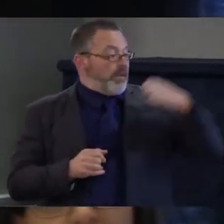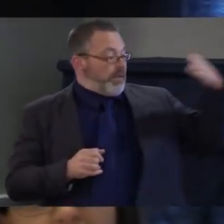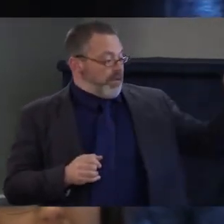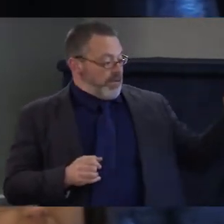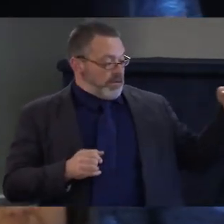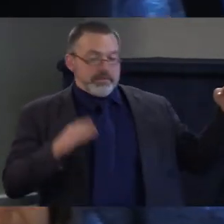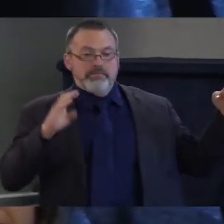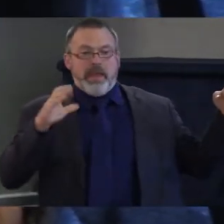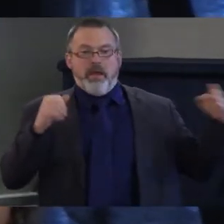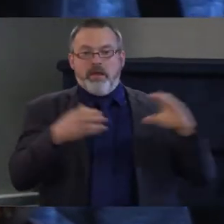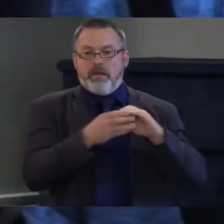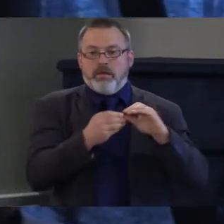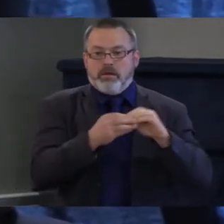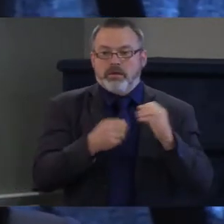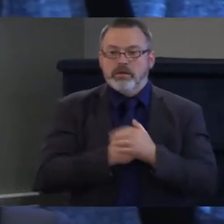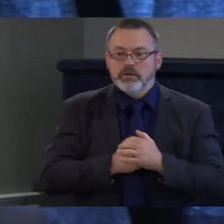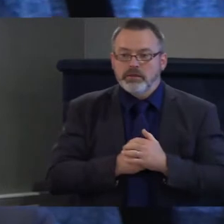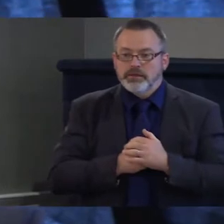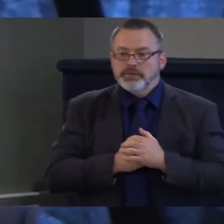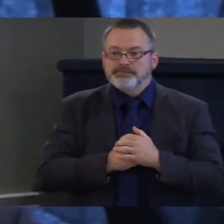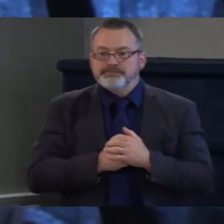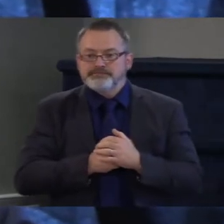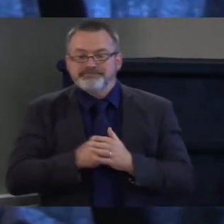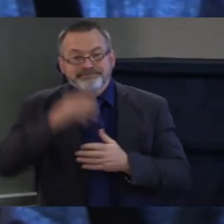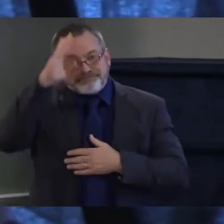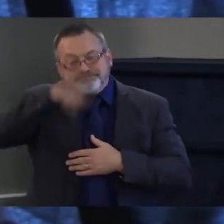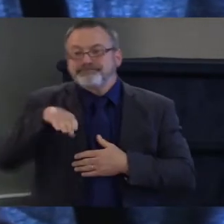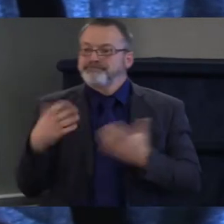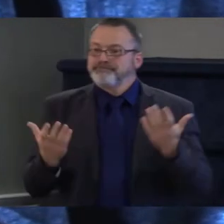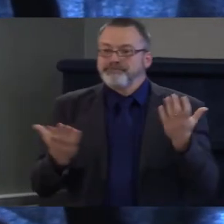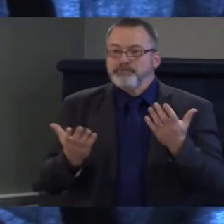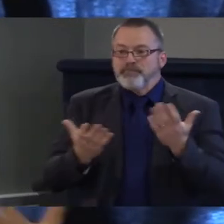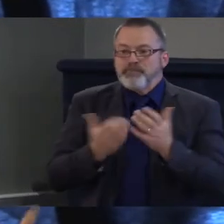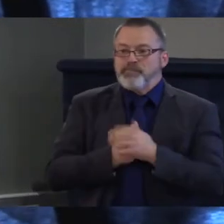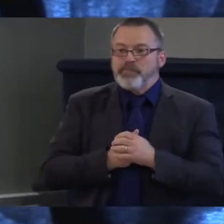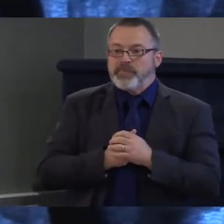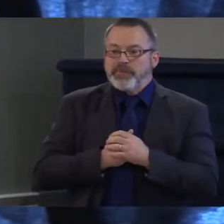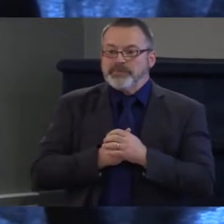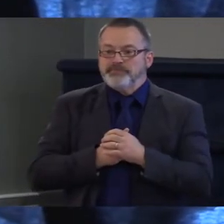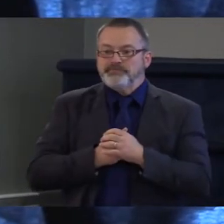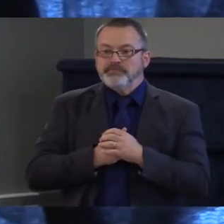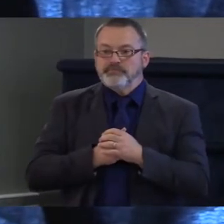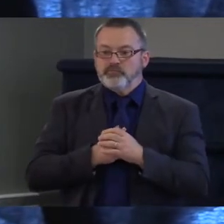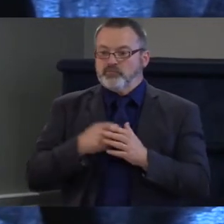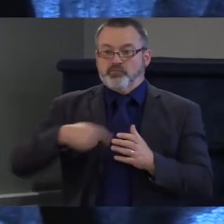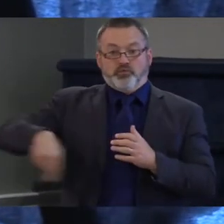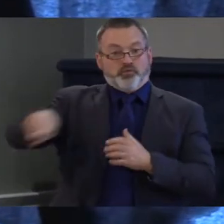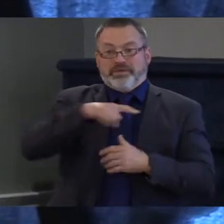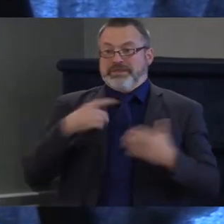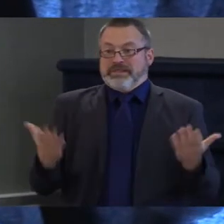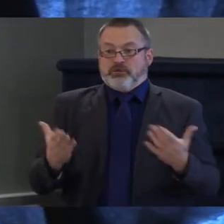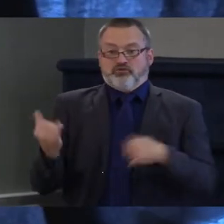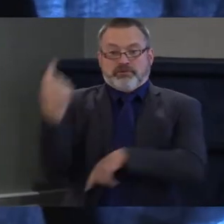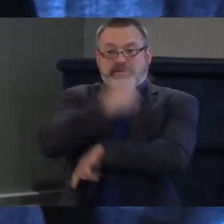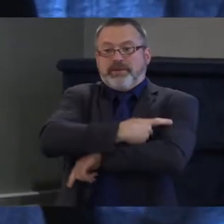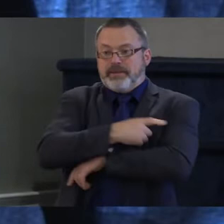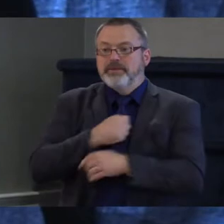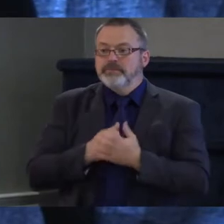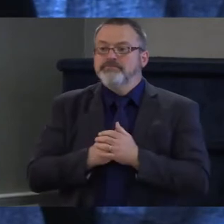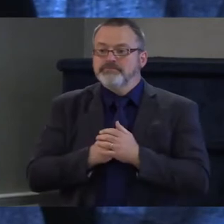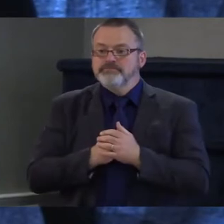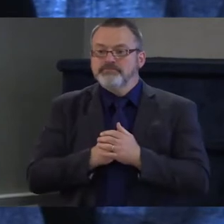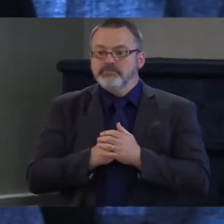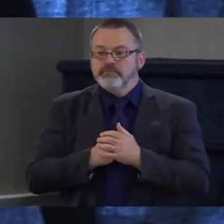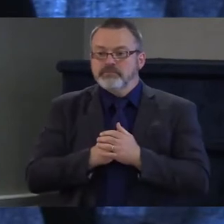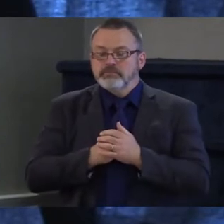know as we come here today, we know that we are living with the loneliness